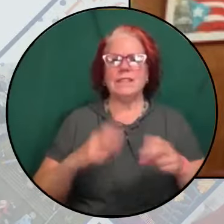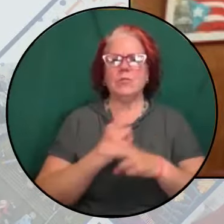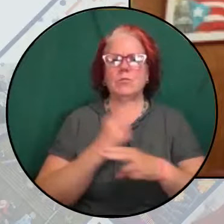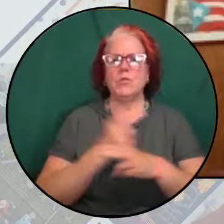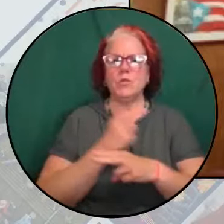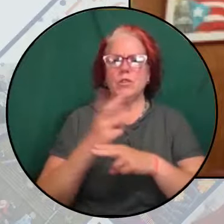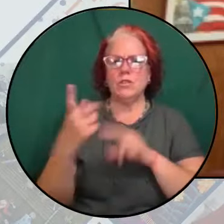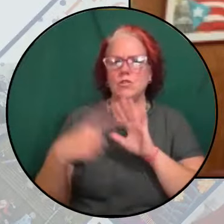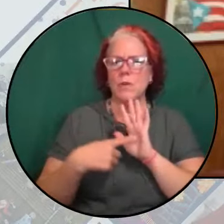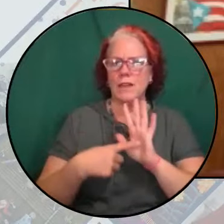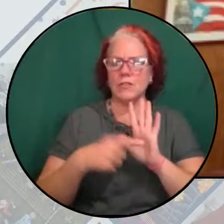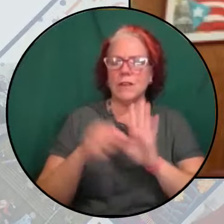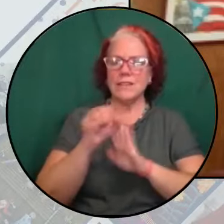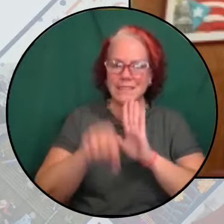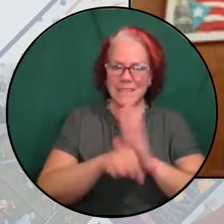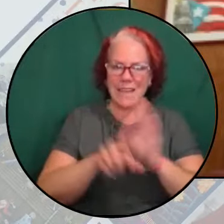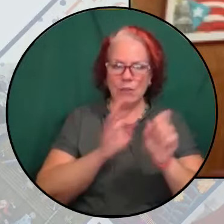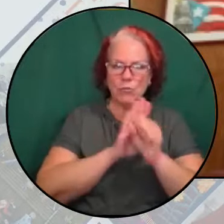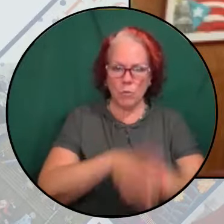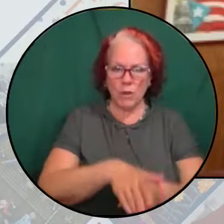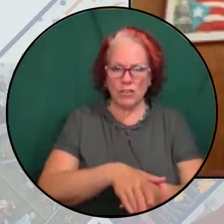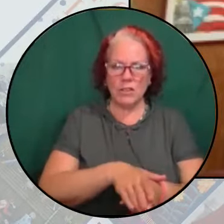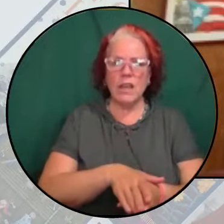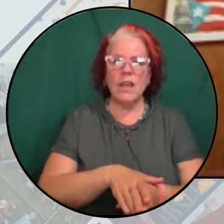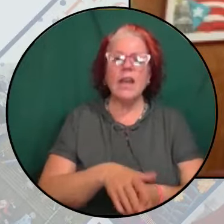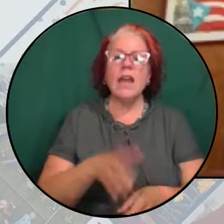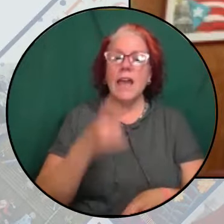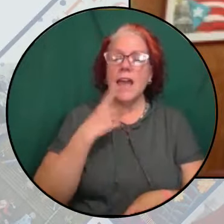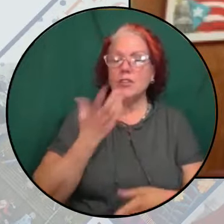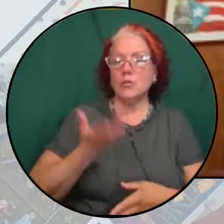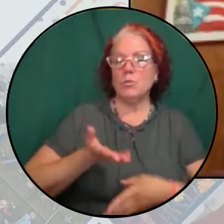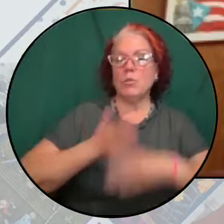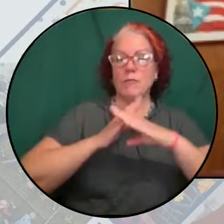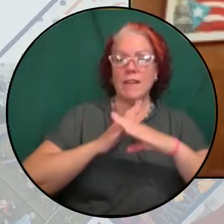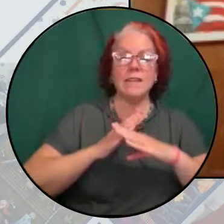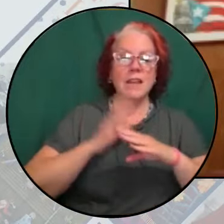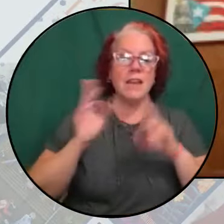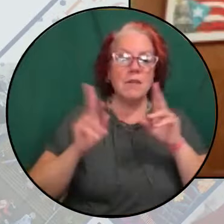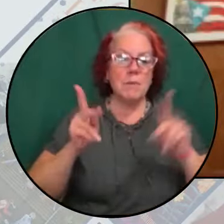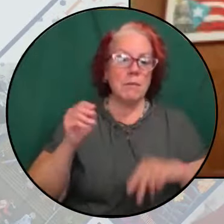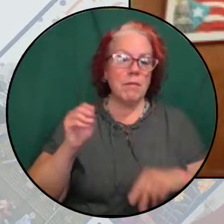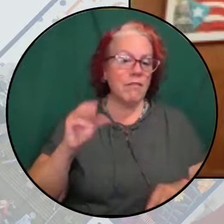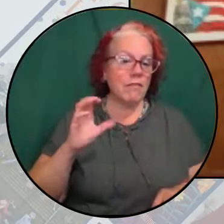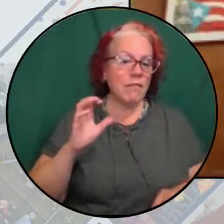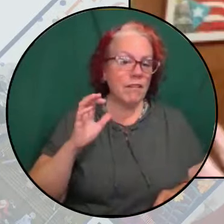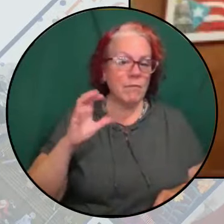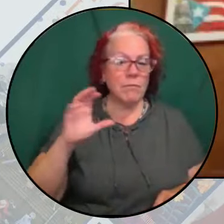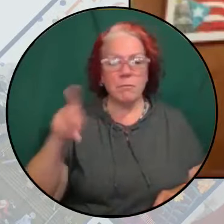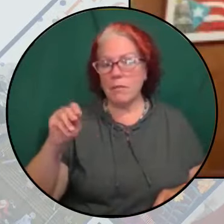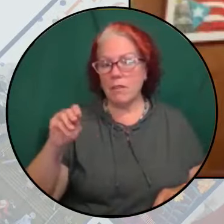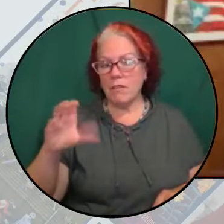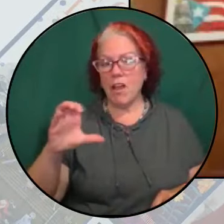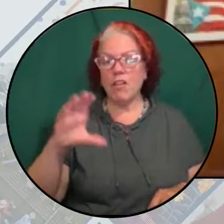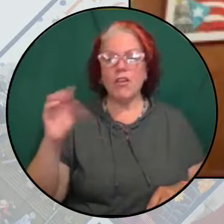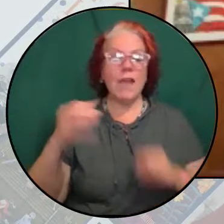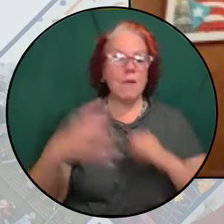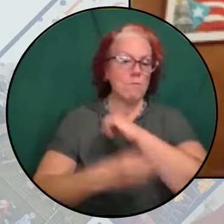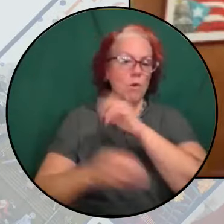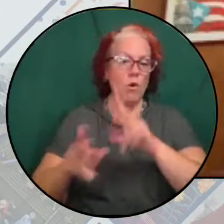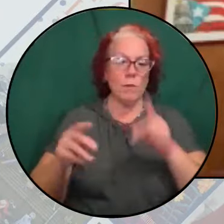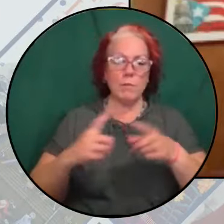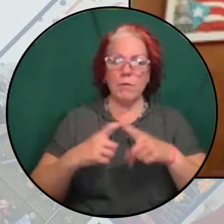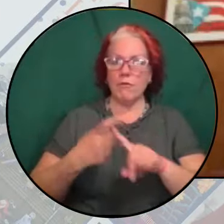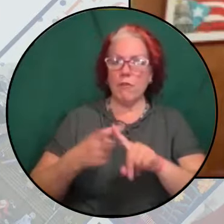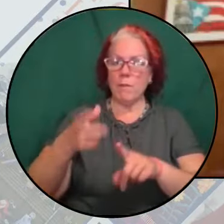and inhibit people of color and poor people from their own self-determination. I won't get into all the specifics